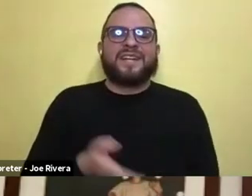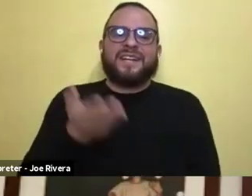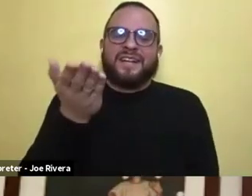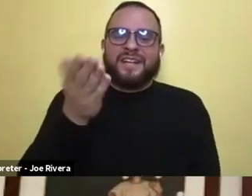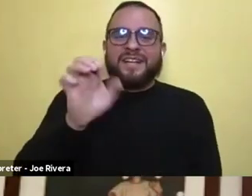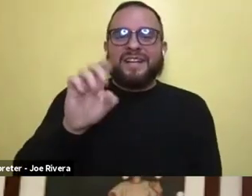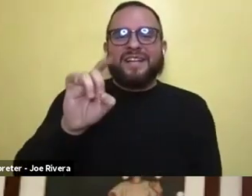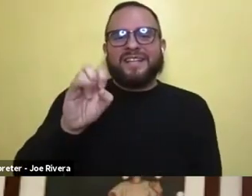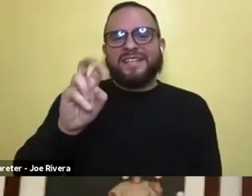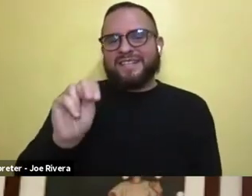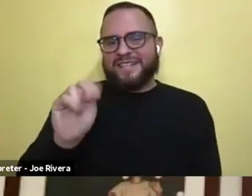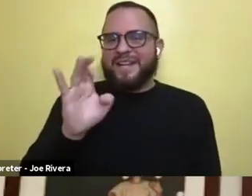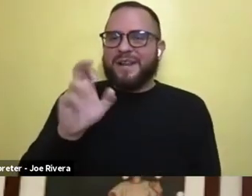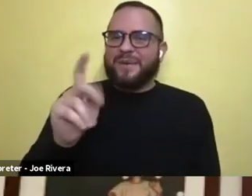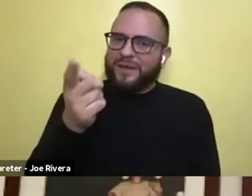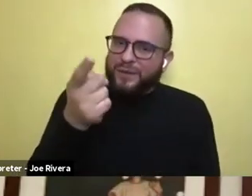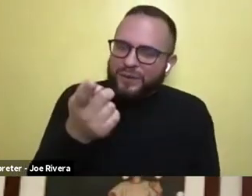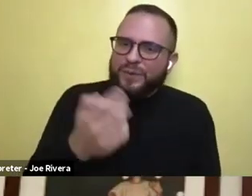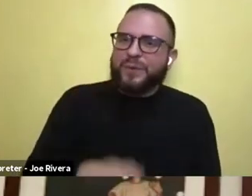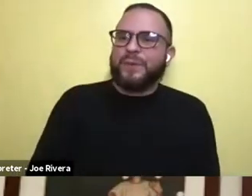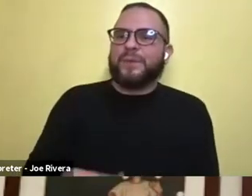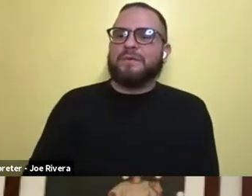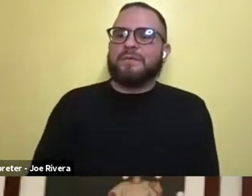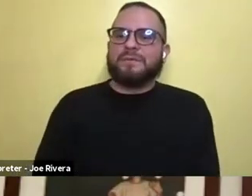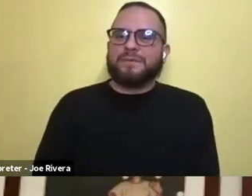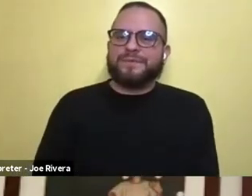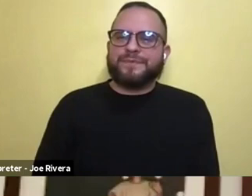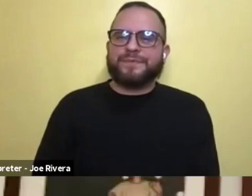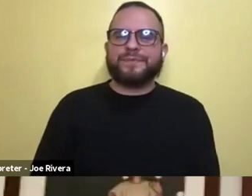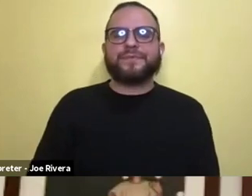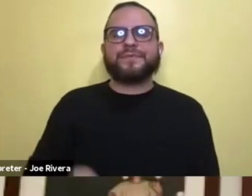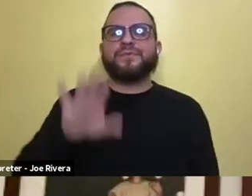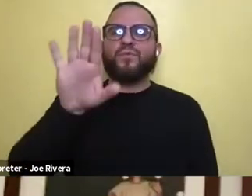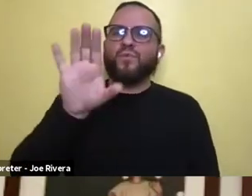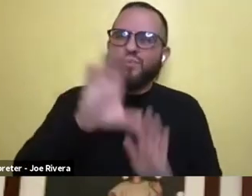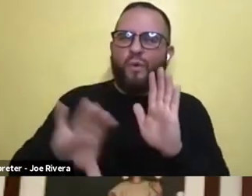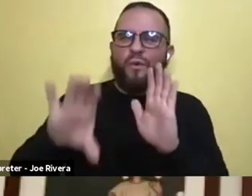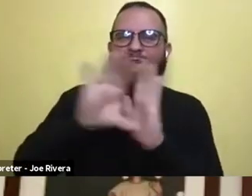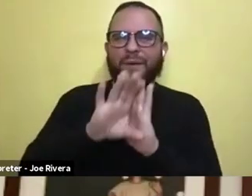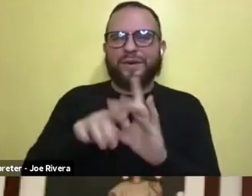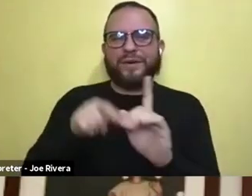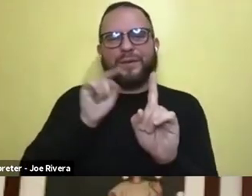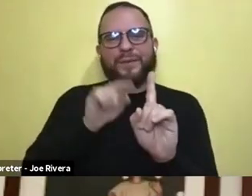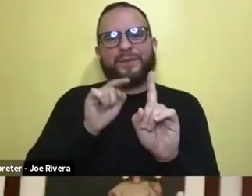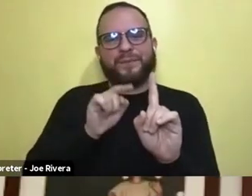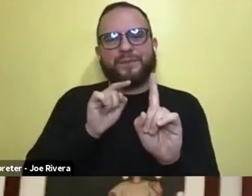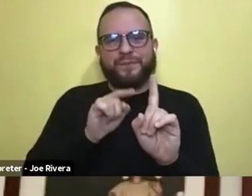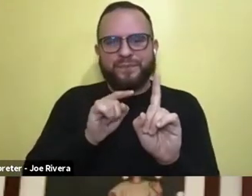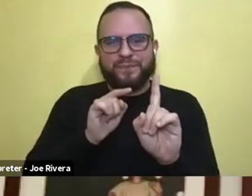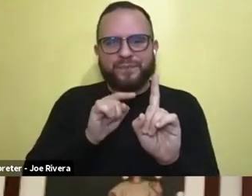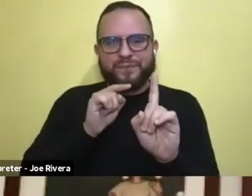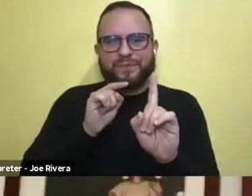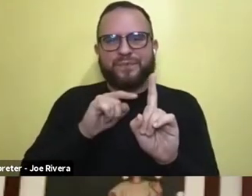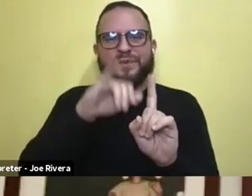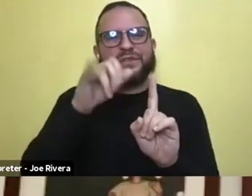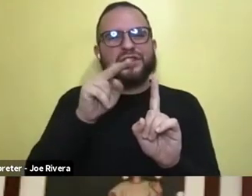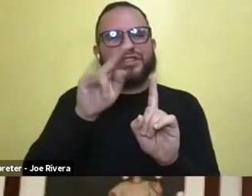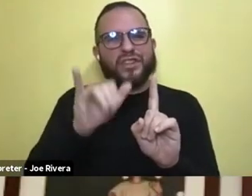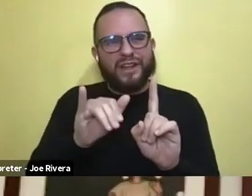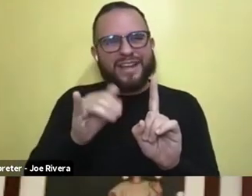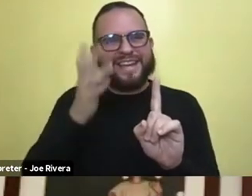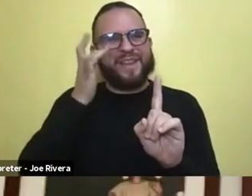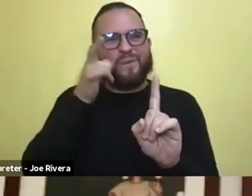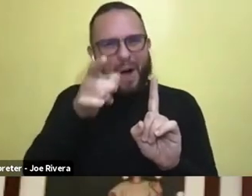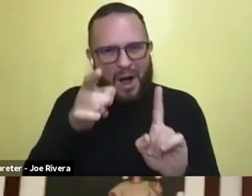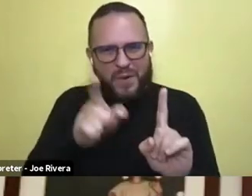what was it about this character, um, that really drove you to it, to want